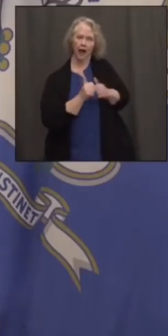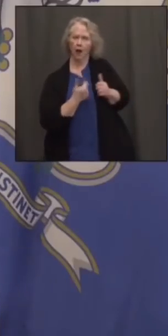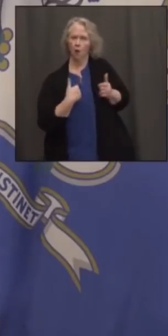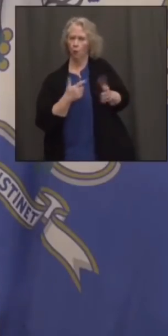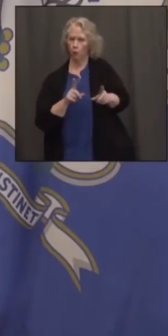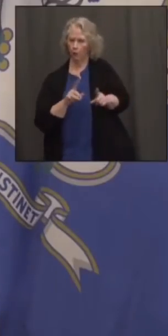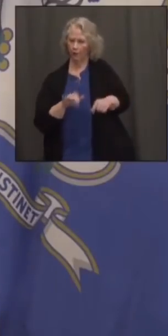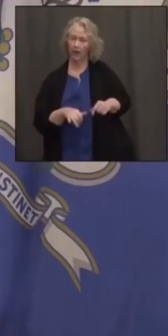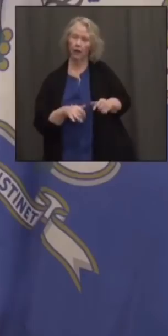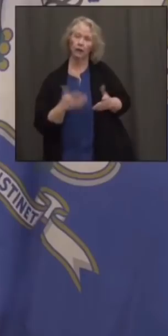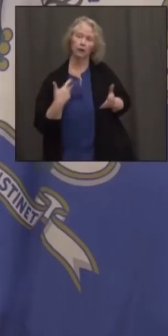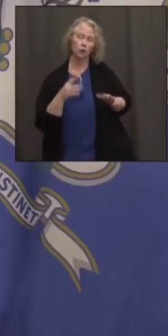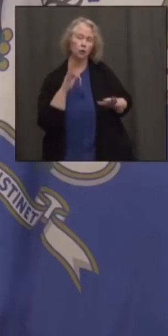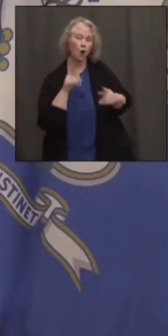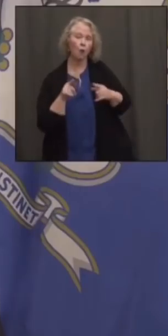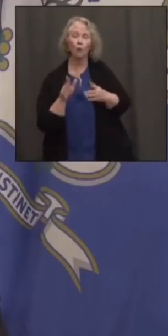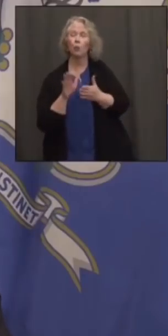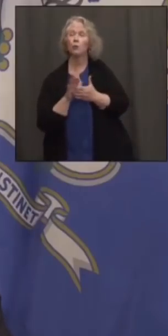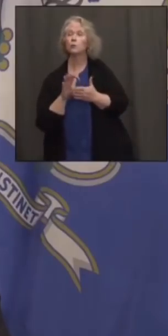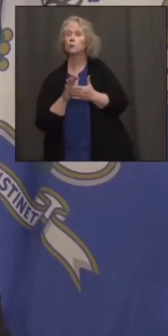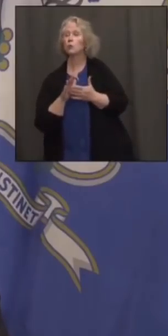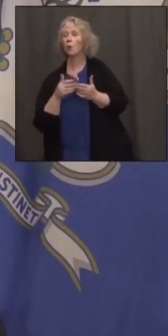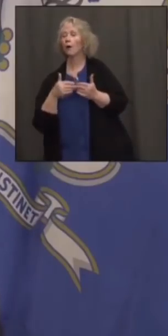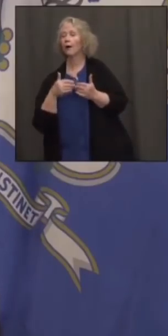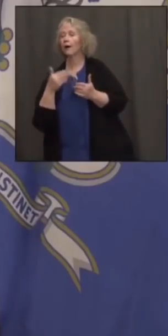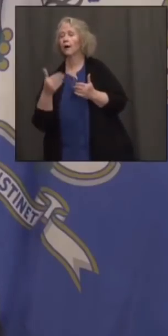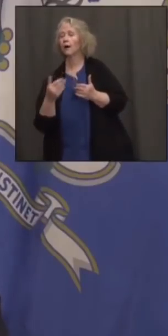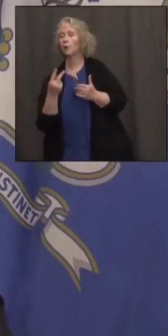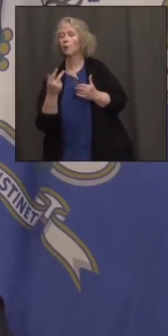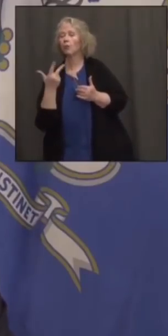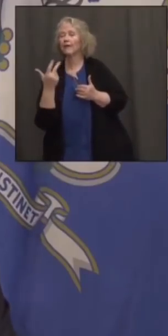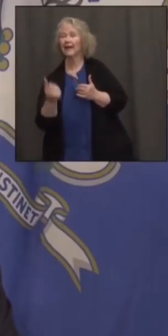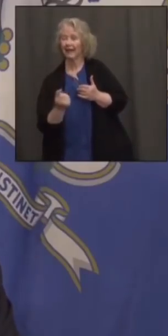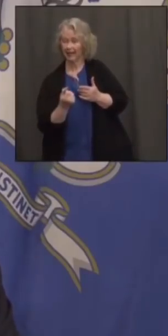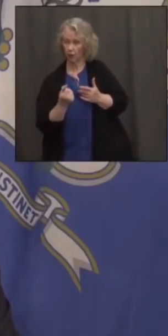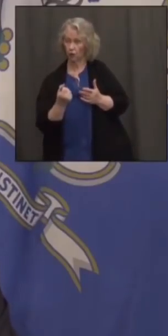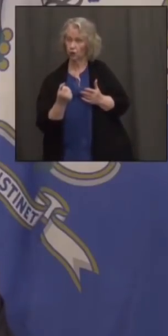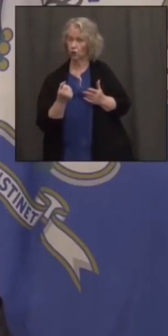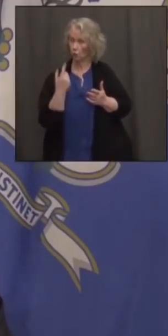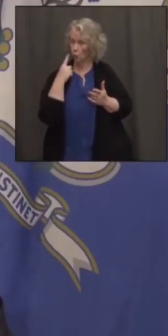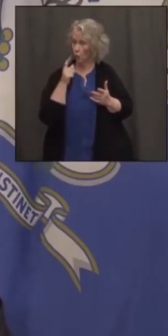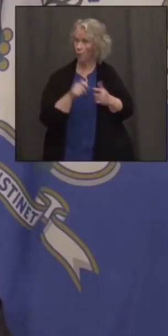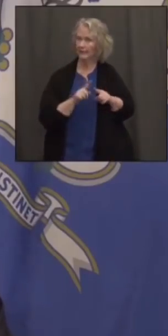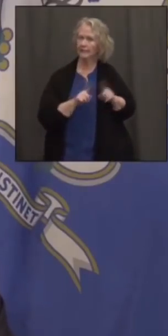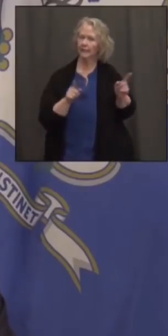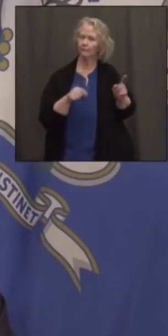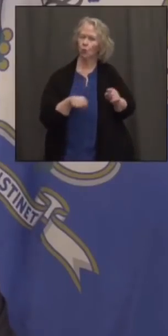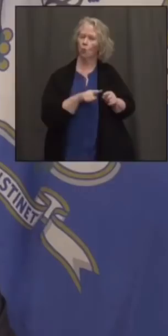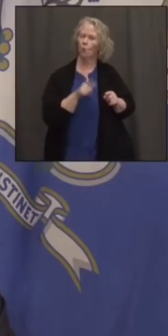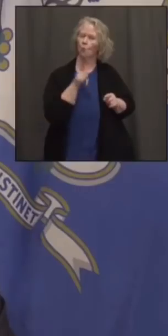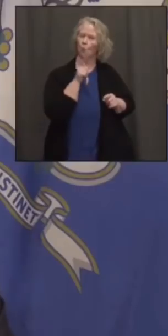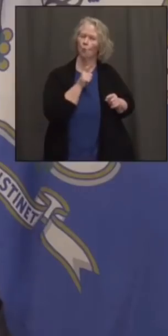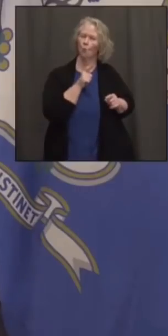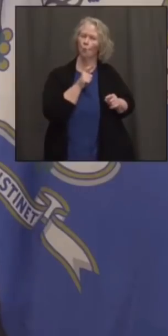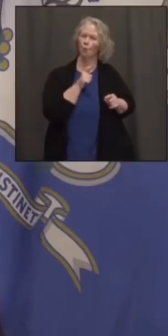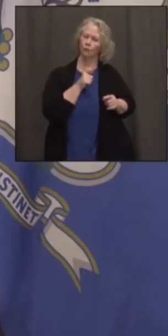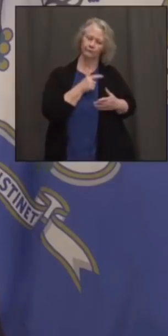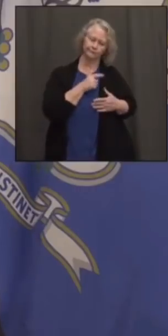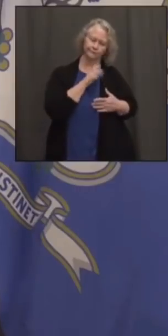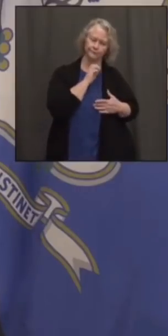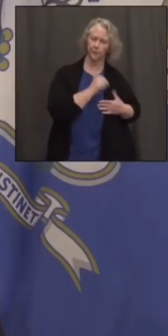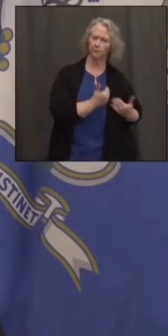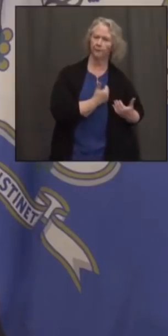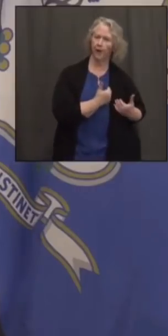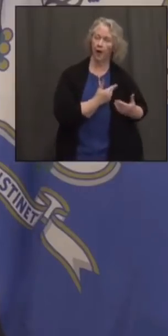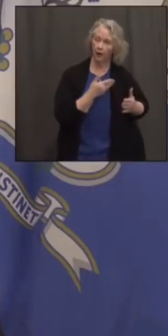schools two or three years later to see what difference, if any, their entering class had going forward. Obviously, the equity